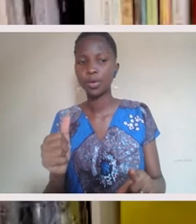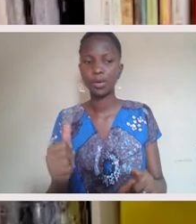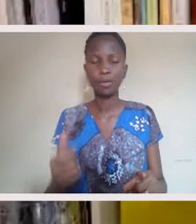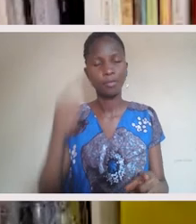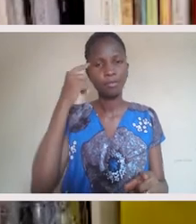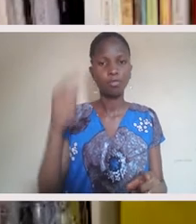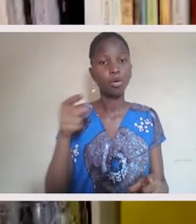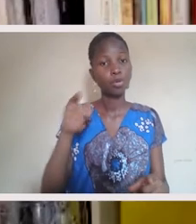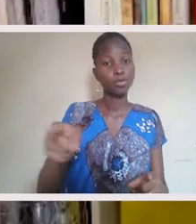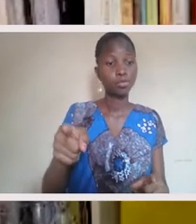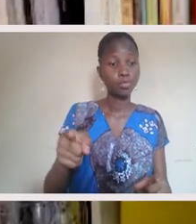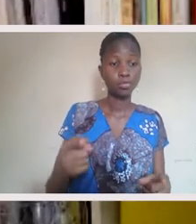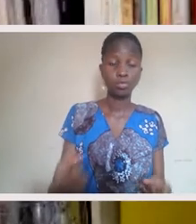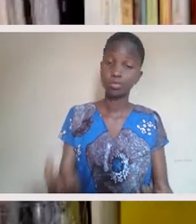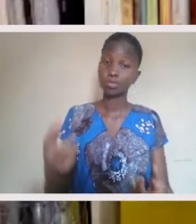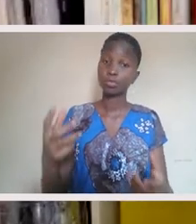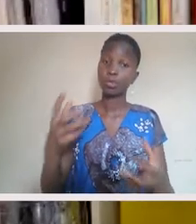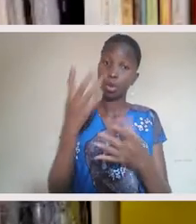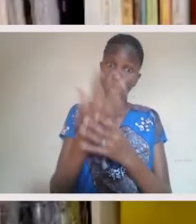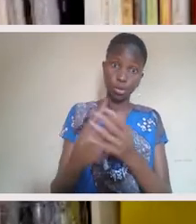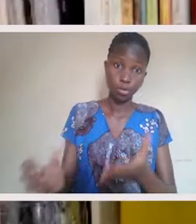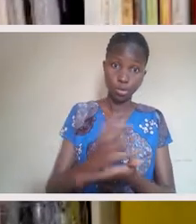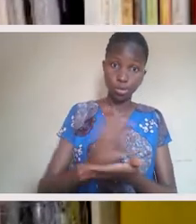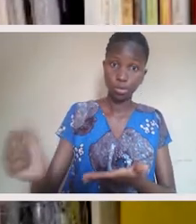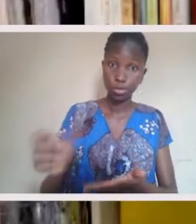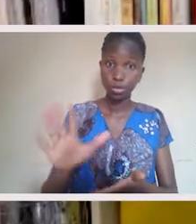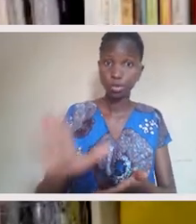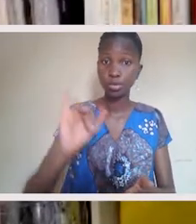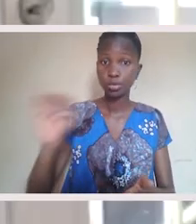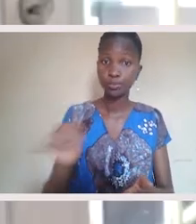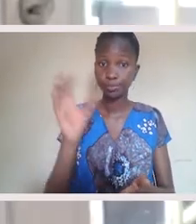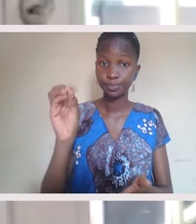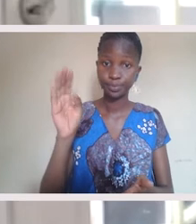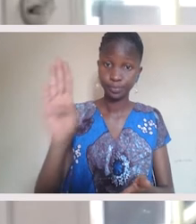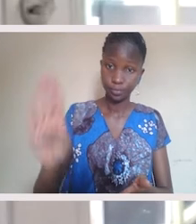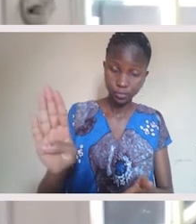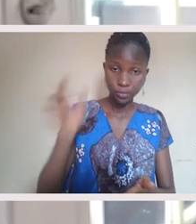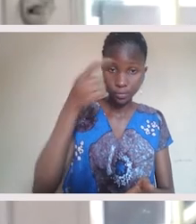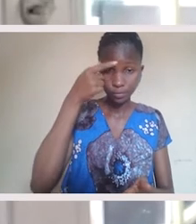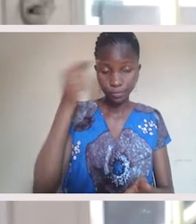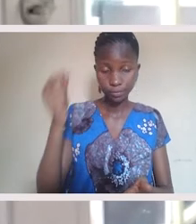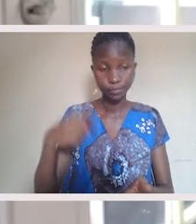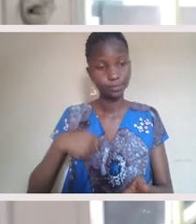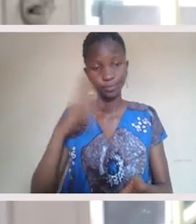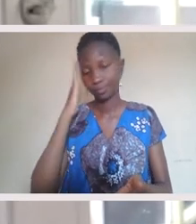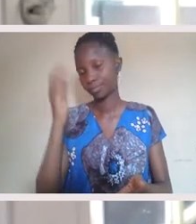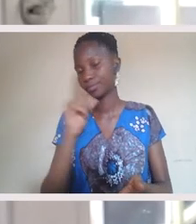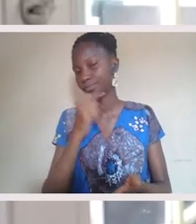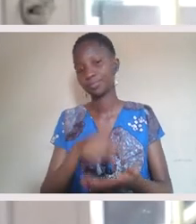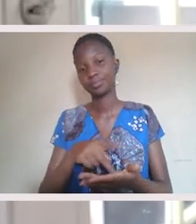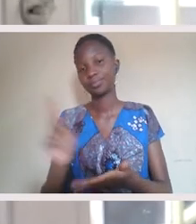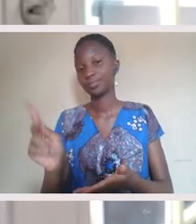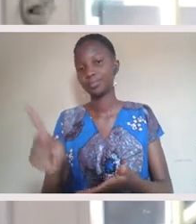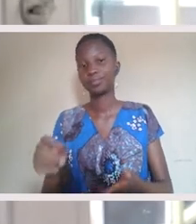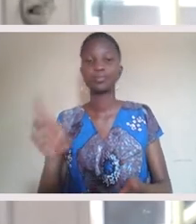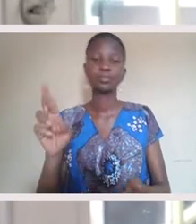I can't pay your rent. Thank you for all of you holding that space. Adrienne, I was just going to add on to that. And I think